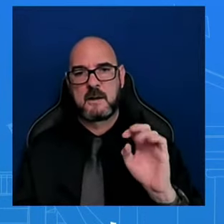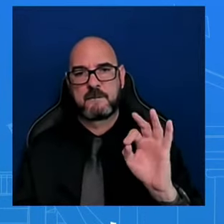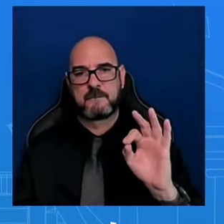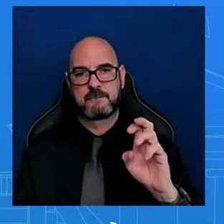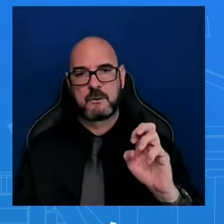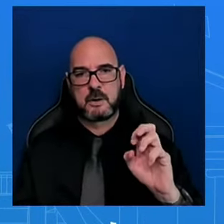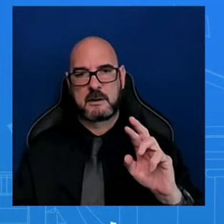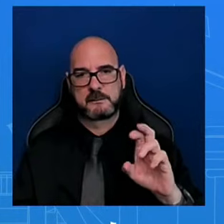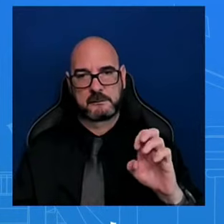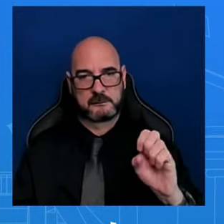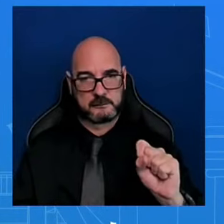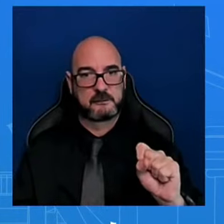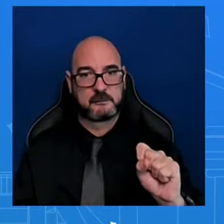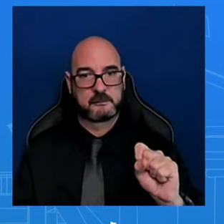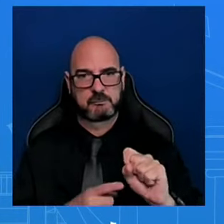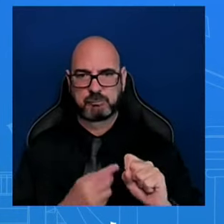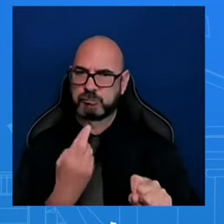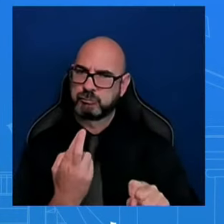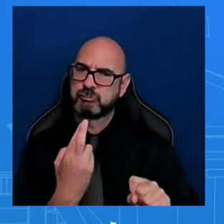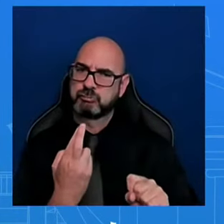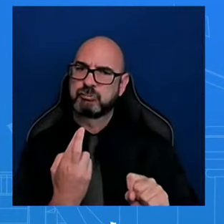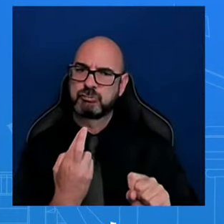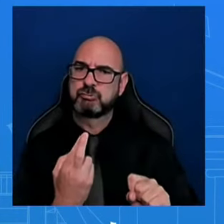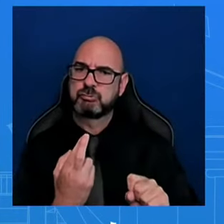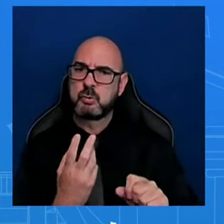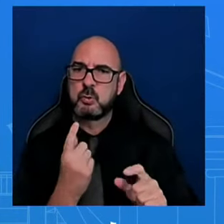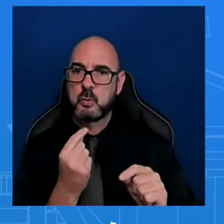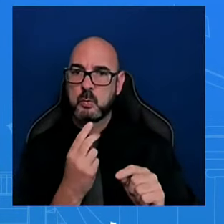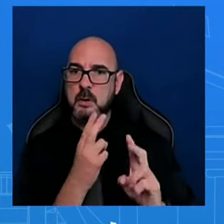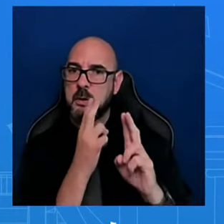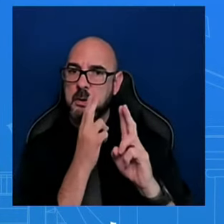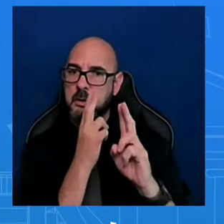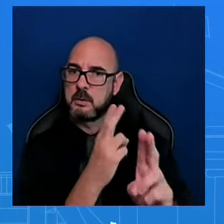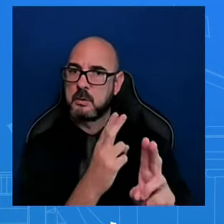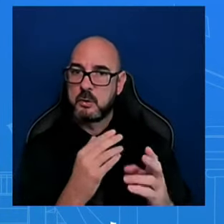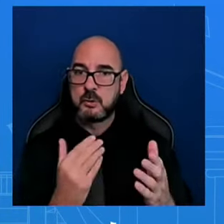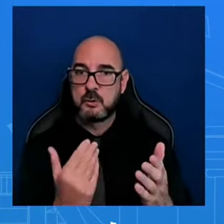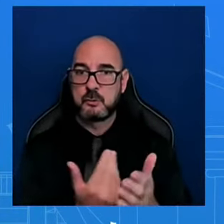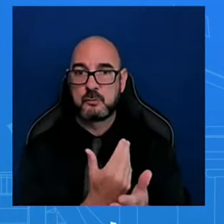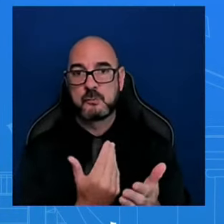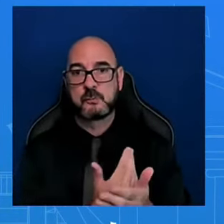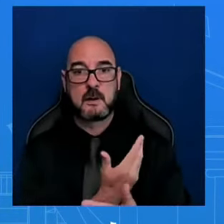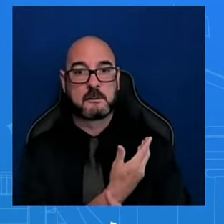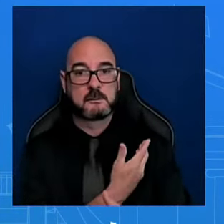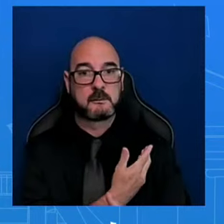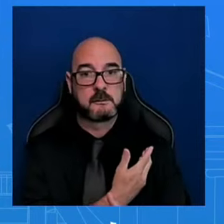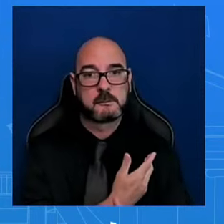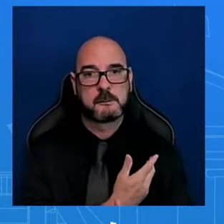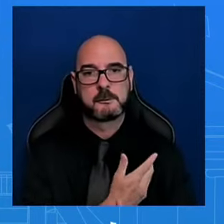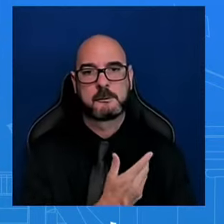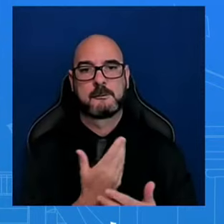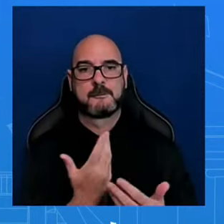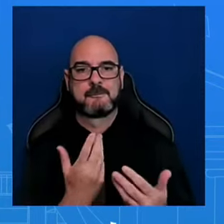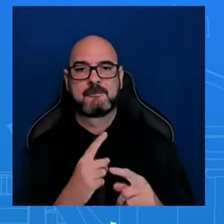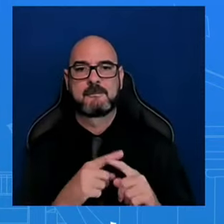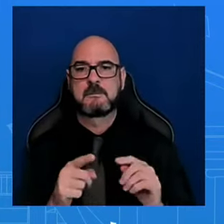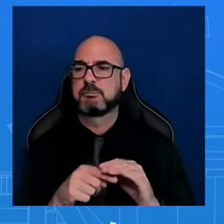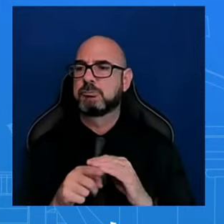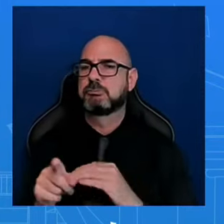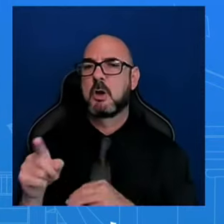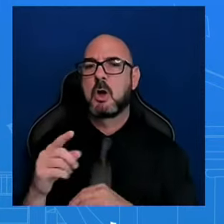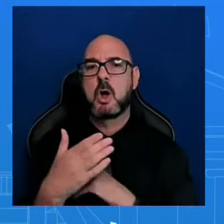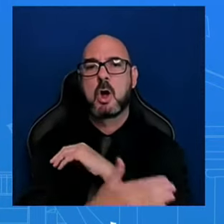hero in everything that he has done, not just in Gaza, but across the globe, in feeding people who are in need, the humanitarian